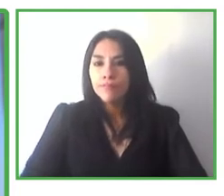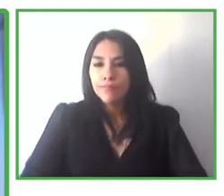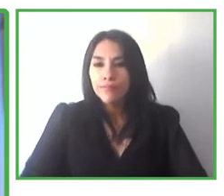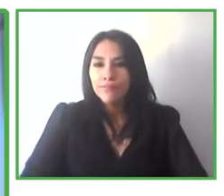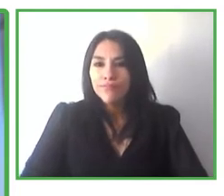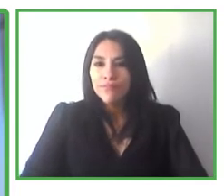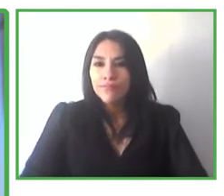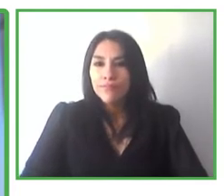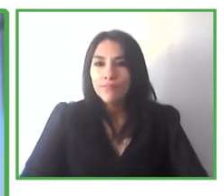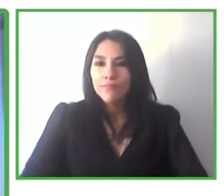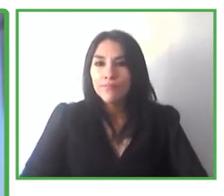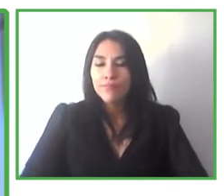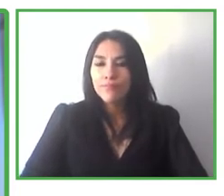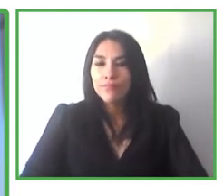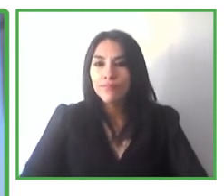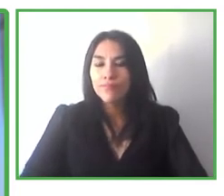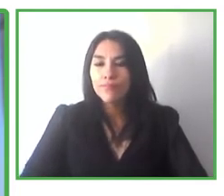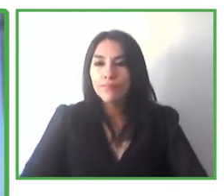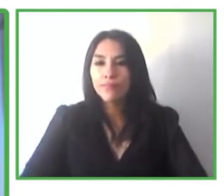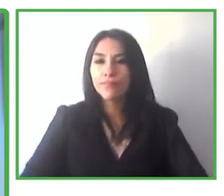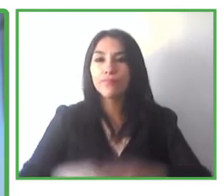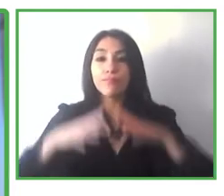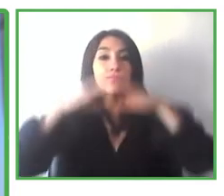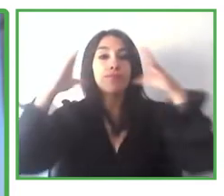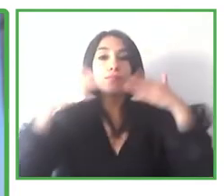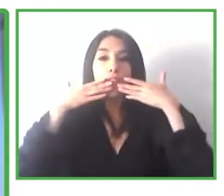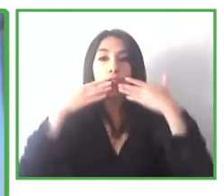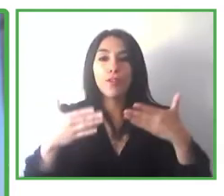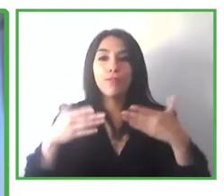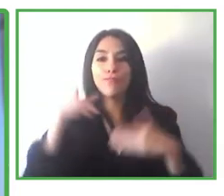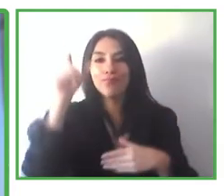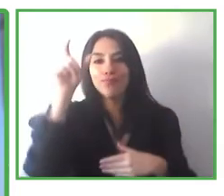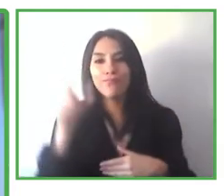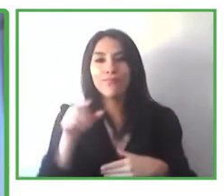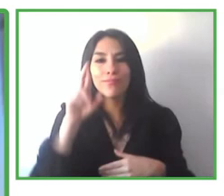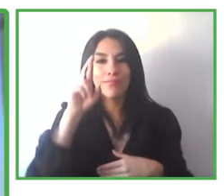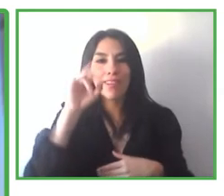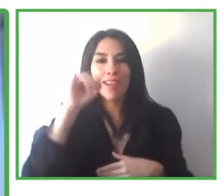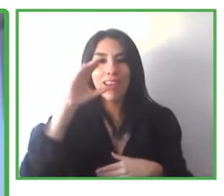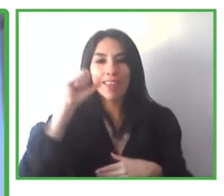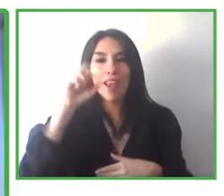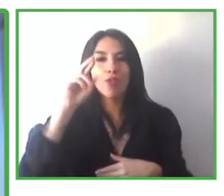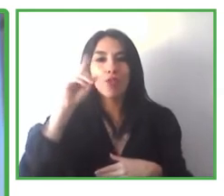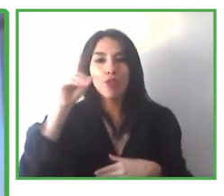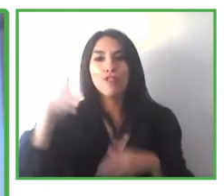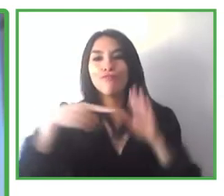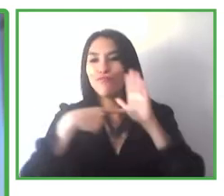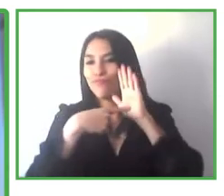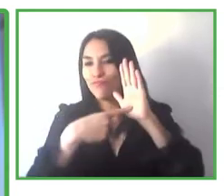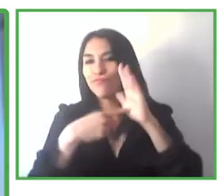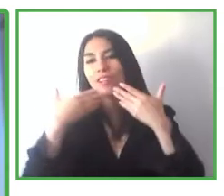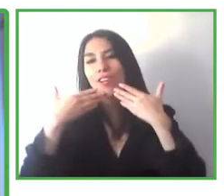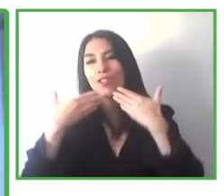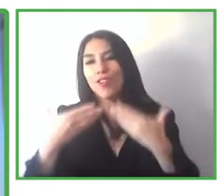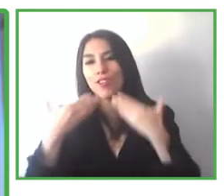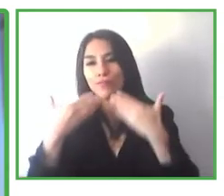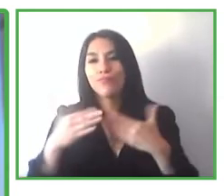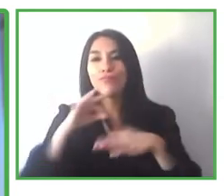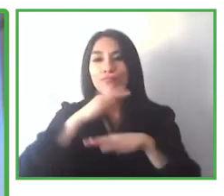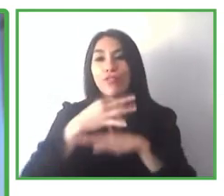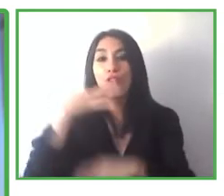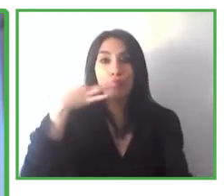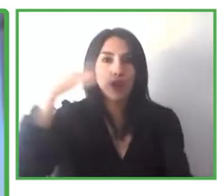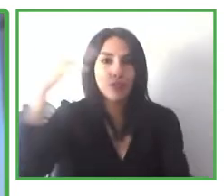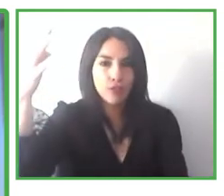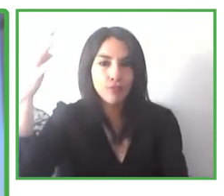Thank you very much, for this introduction. And thank you very much to the SCUREME Foundation to count on us